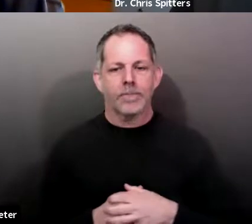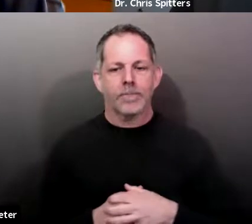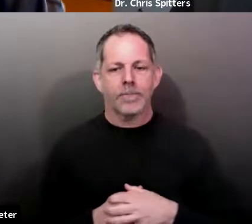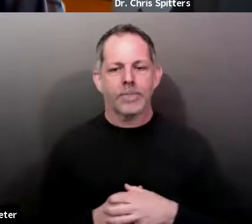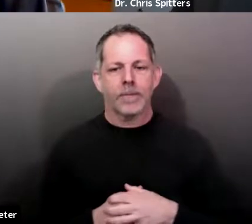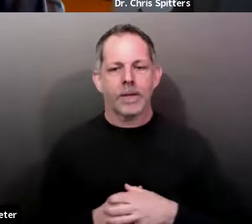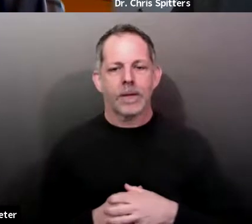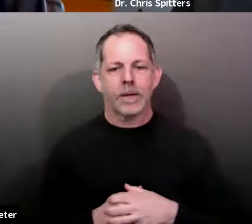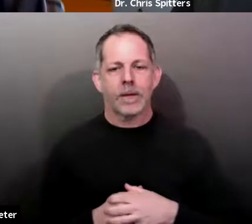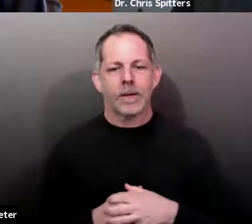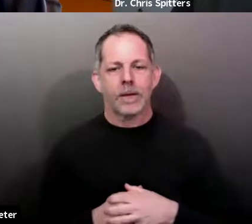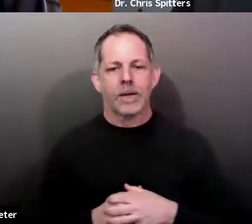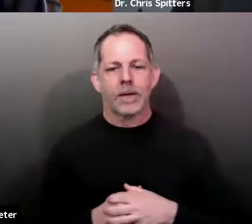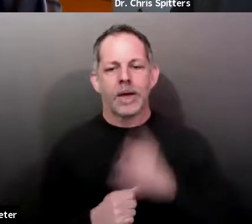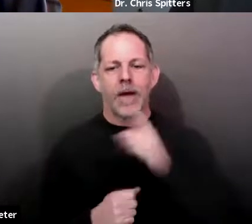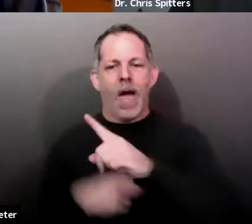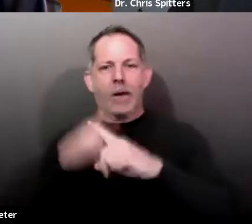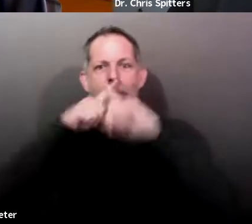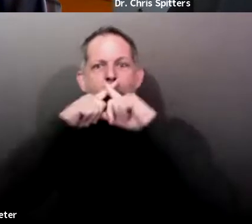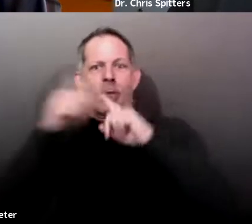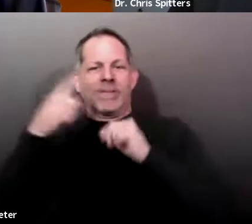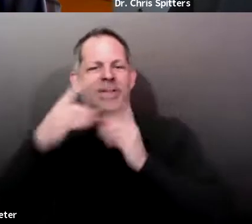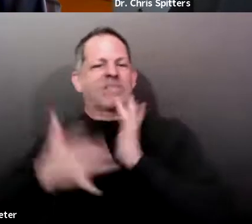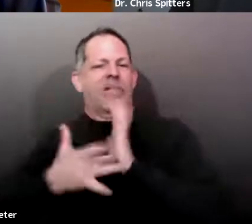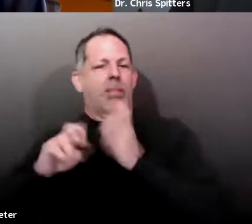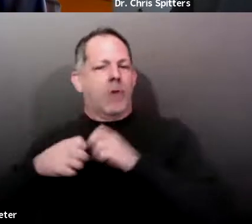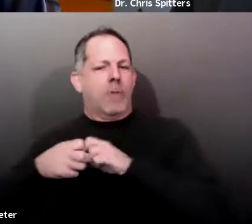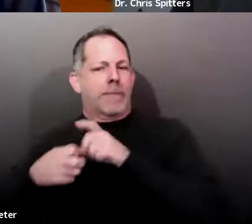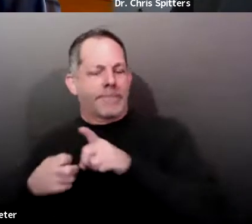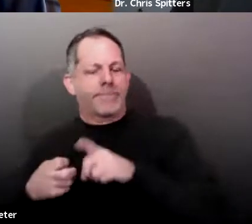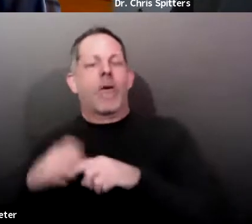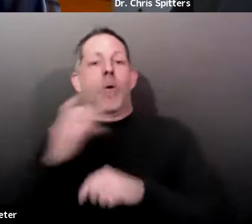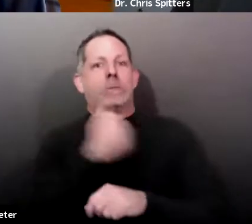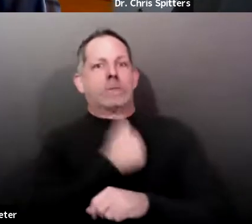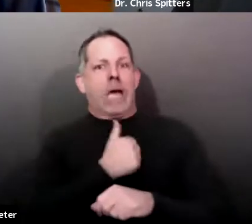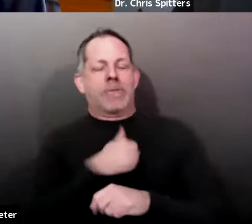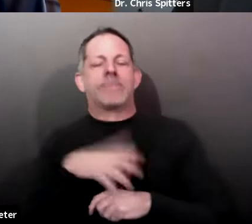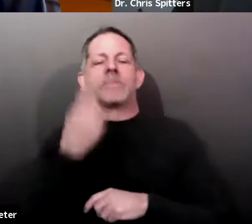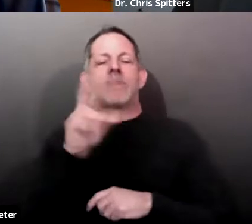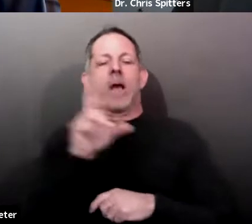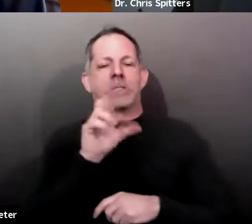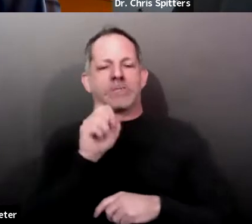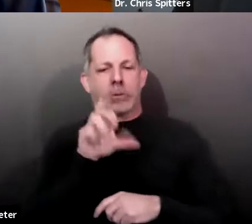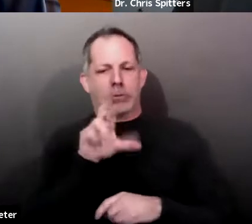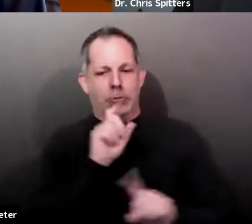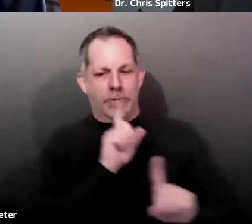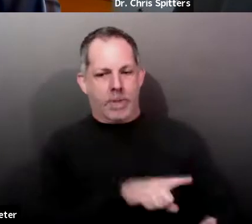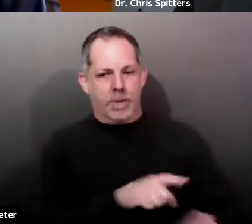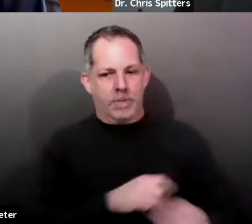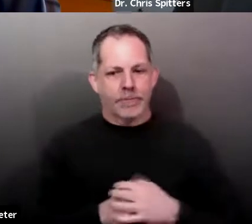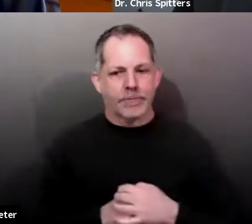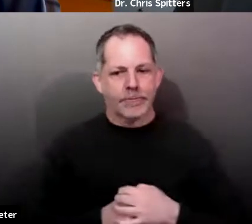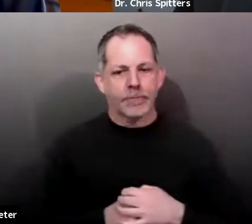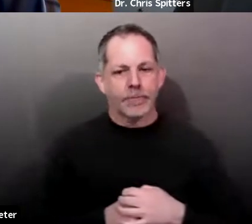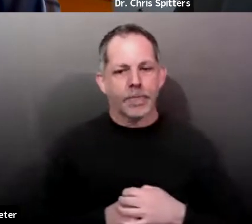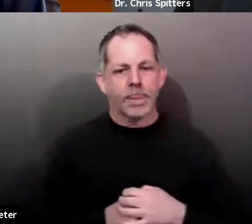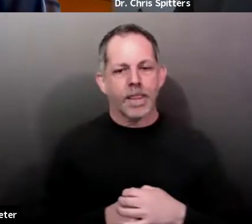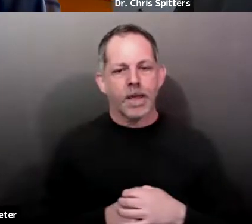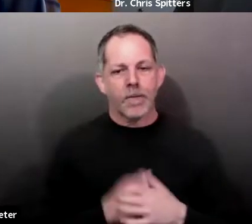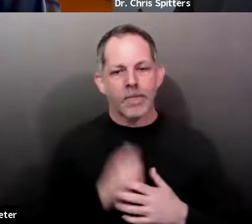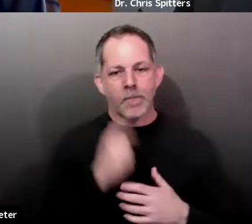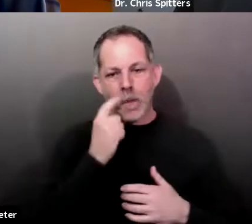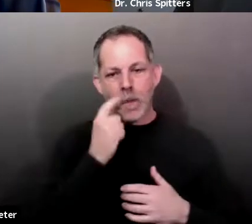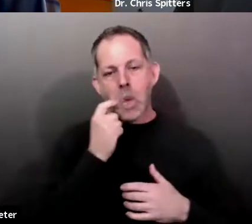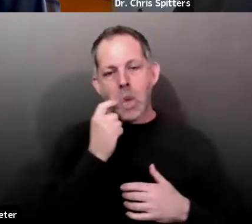Thank you. Uh, well, it certainly raises, uh, you know, a lot, there are some positive aspects,